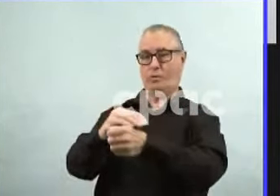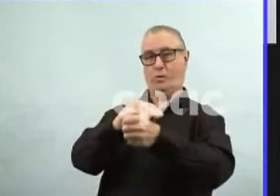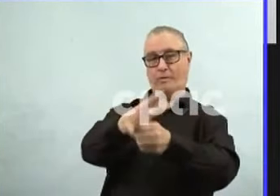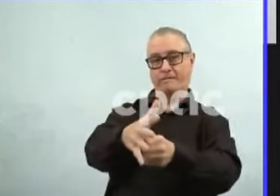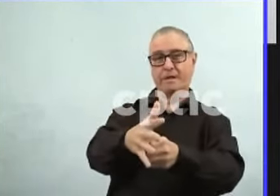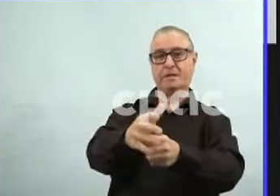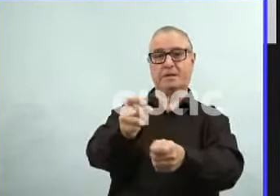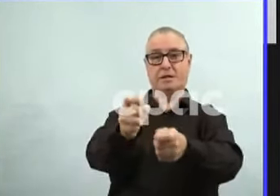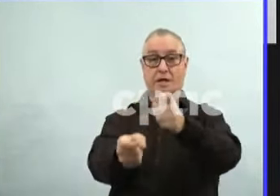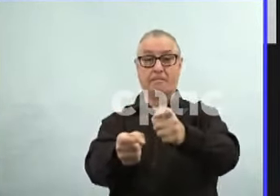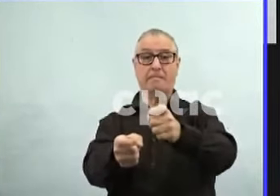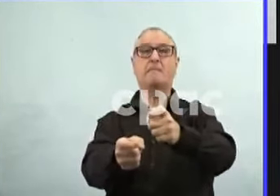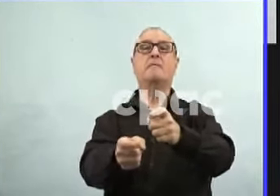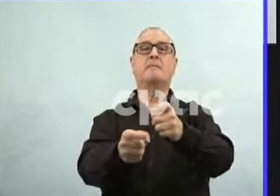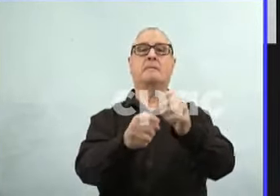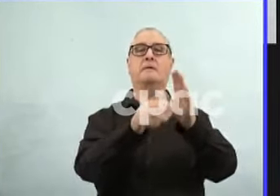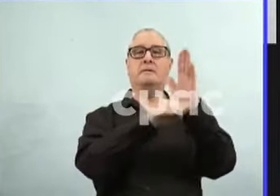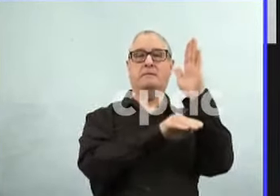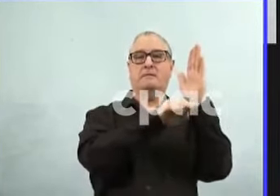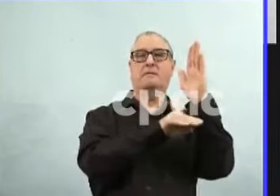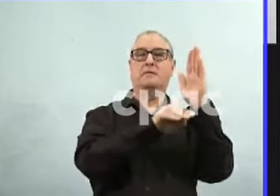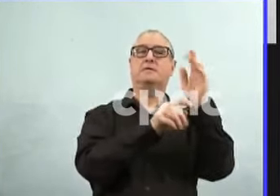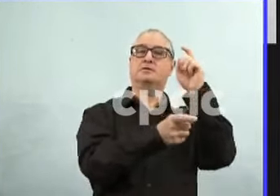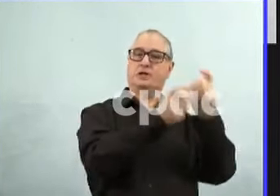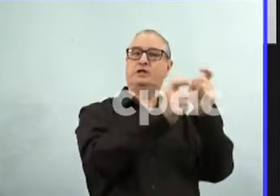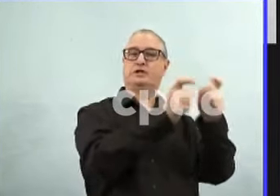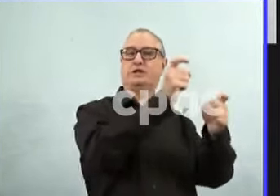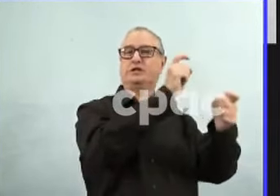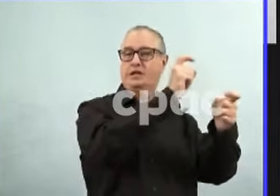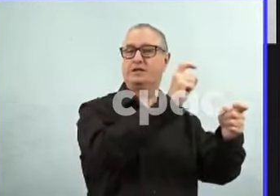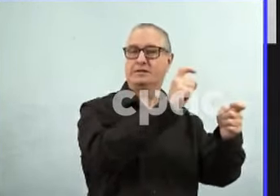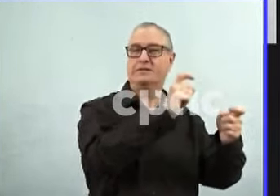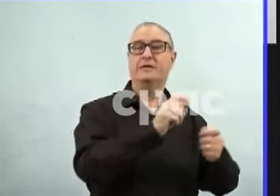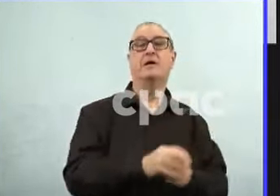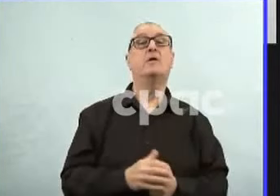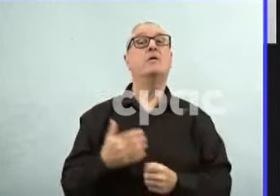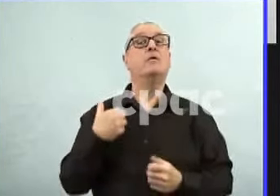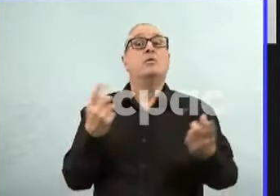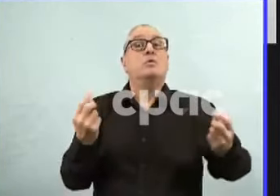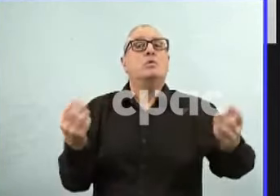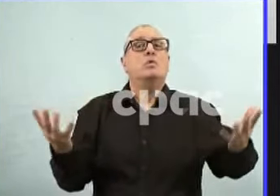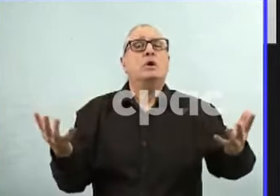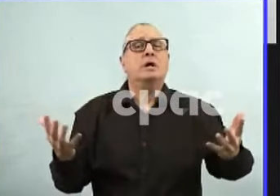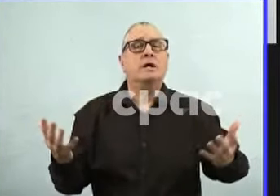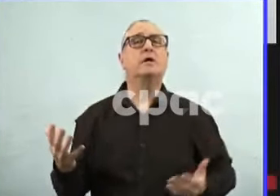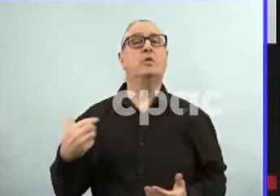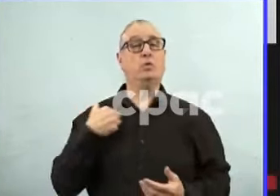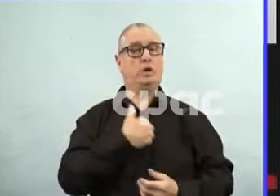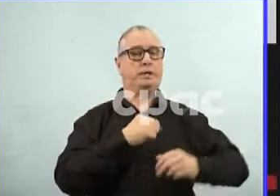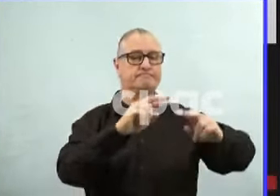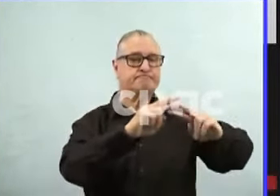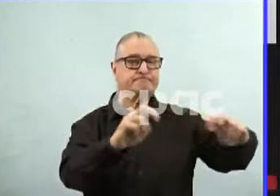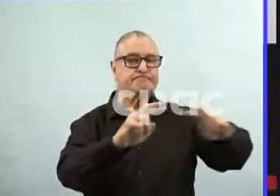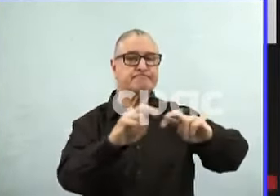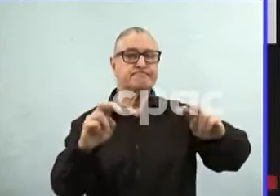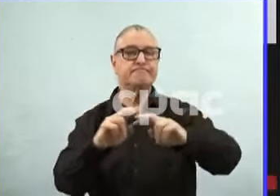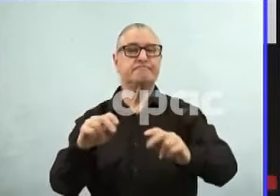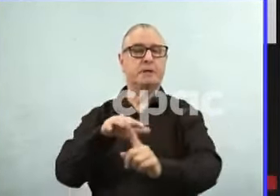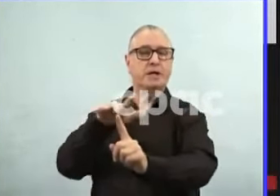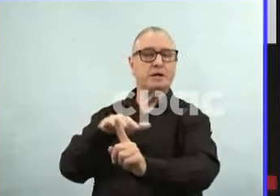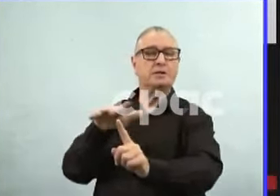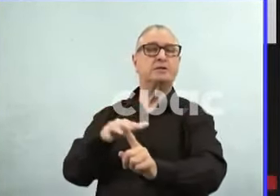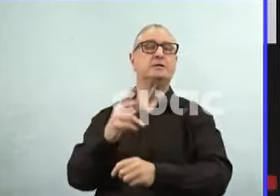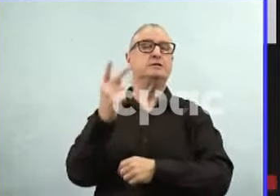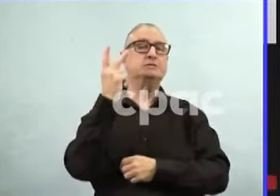We are actively monitoring the trends, data and surveillance to determine our next steps with the goal of continuing to